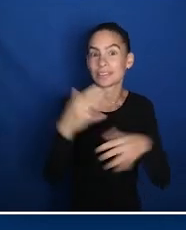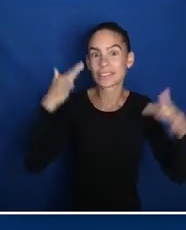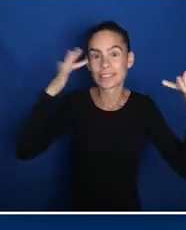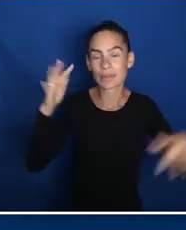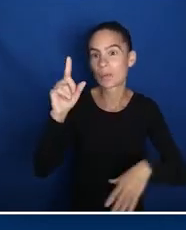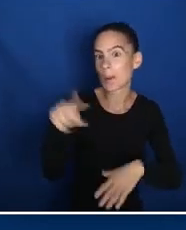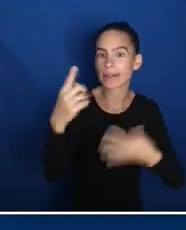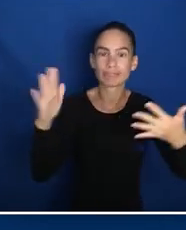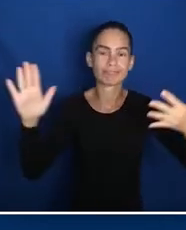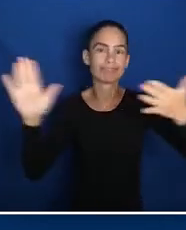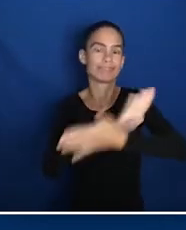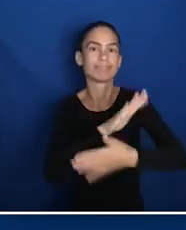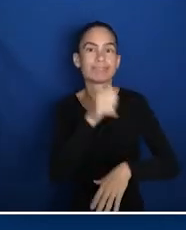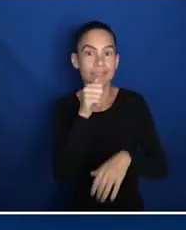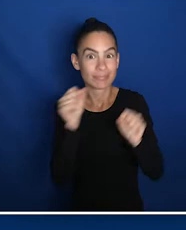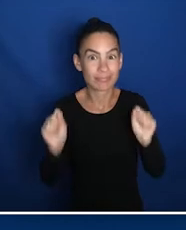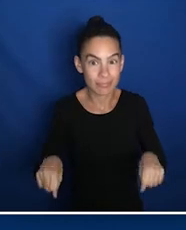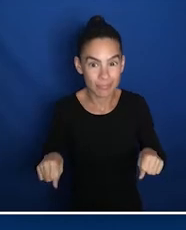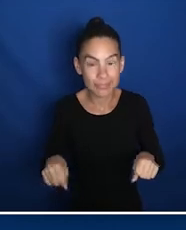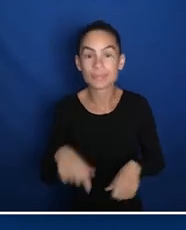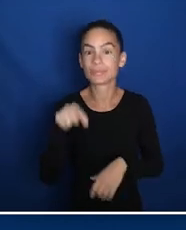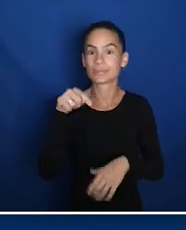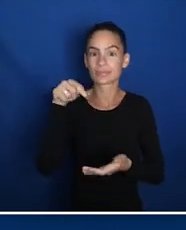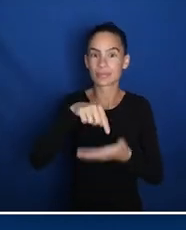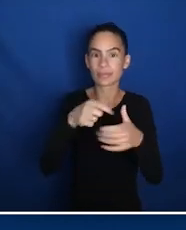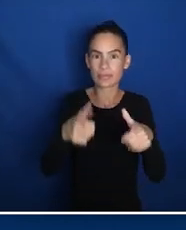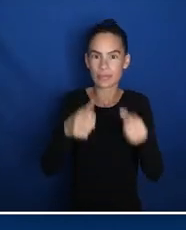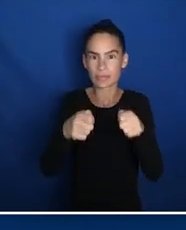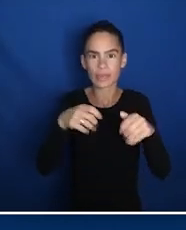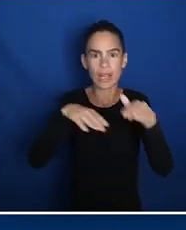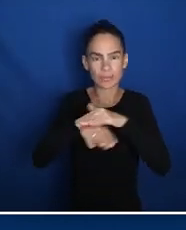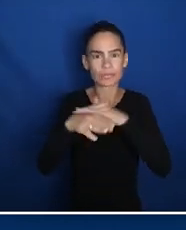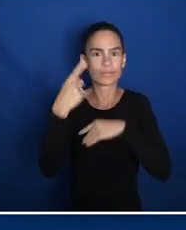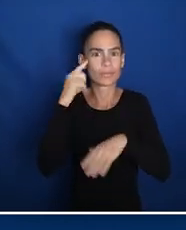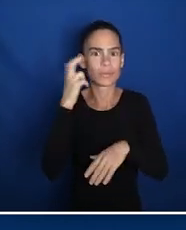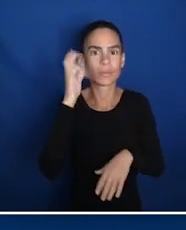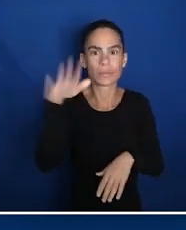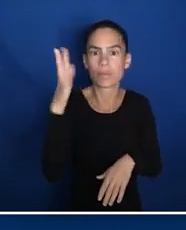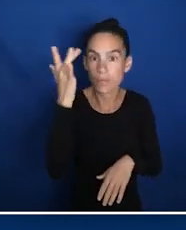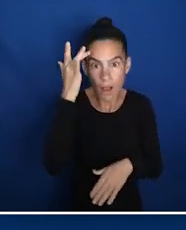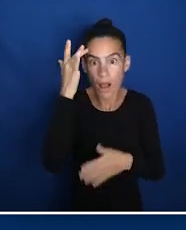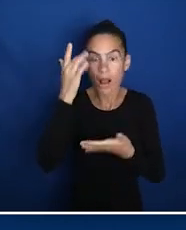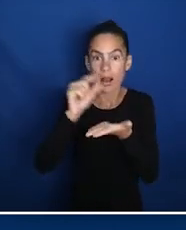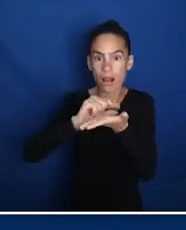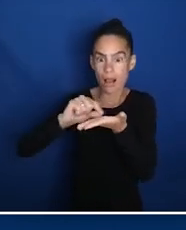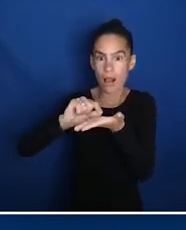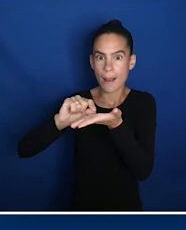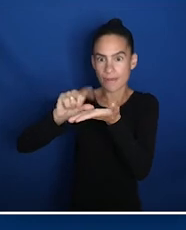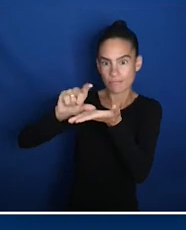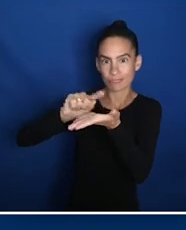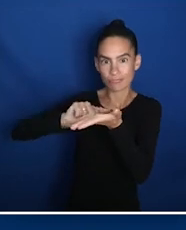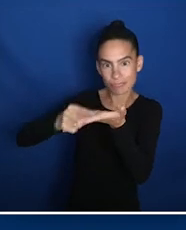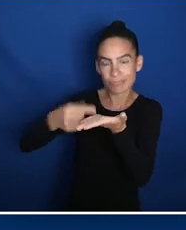only and black out the screen for additional privacy. The keypad is accessible for blind voters because of the raised keys and braille